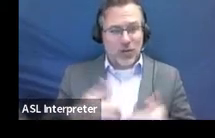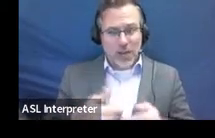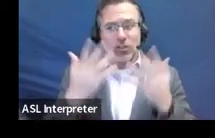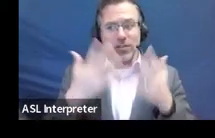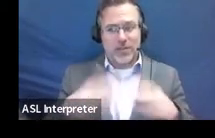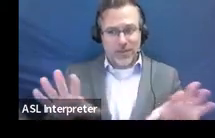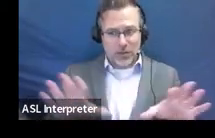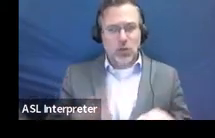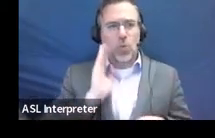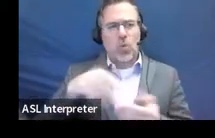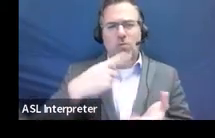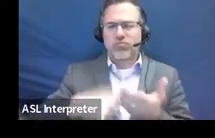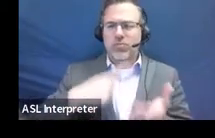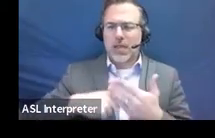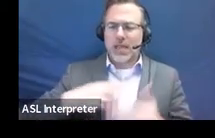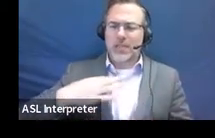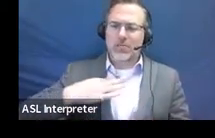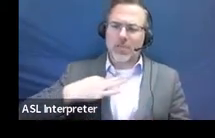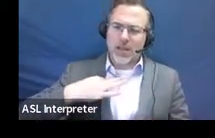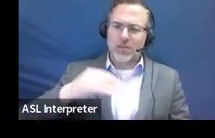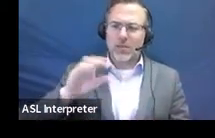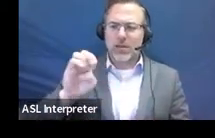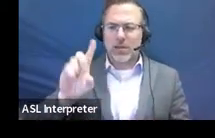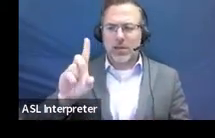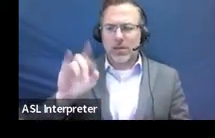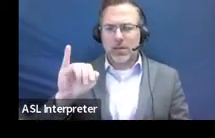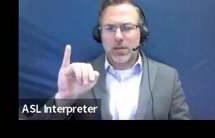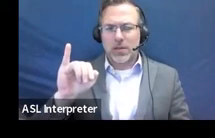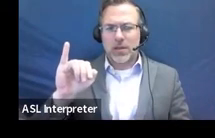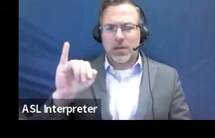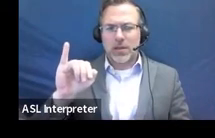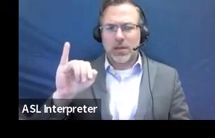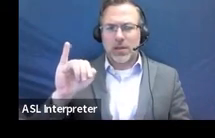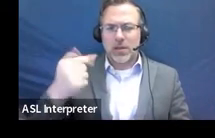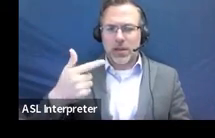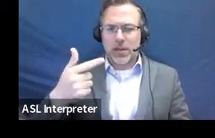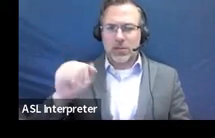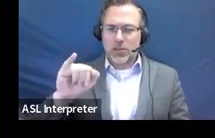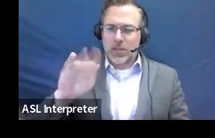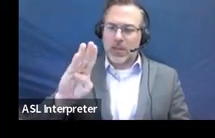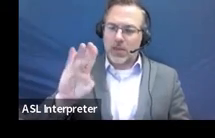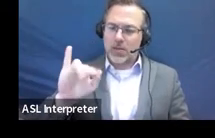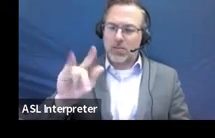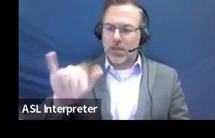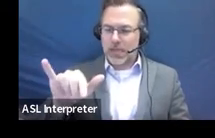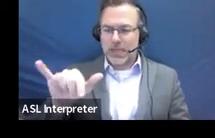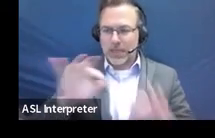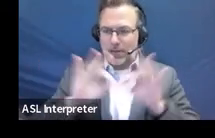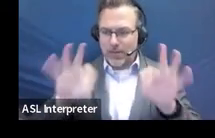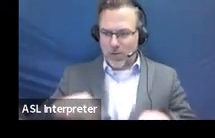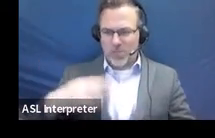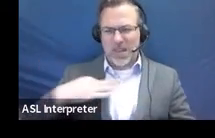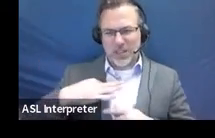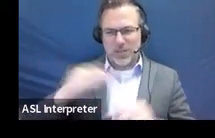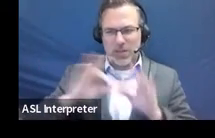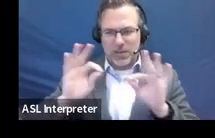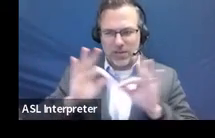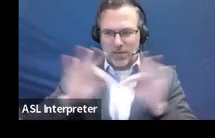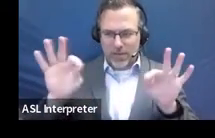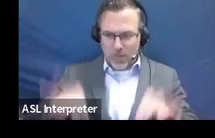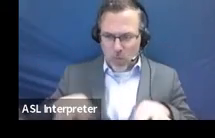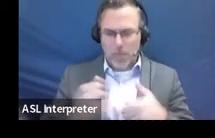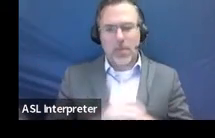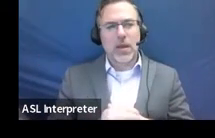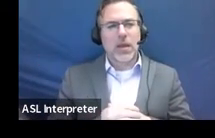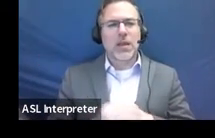forms and just talk about eligibility form compliance. Um, so we're going to start off today about what is the